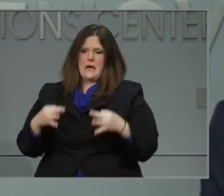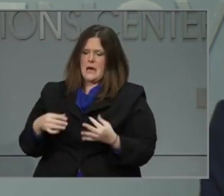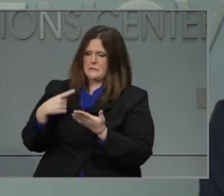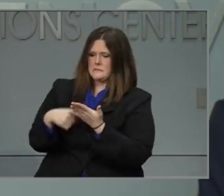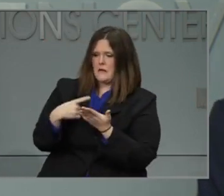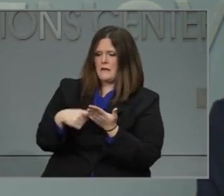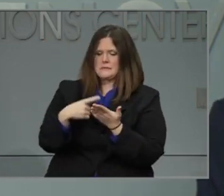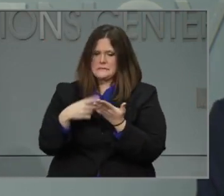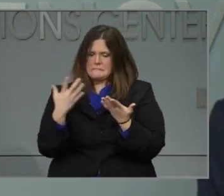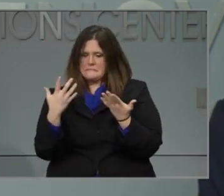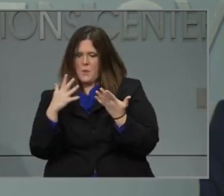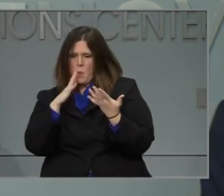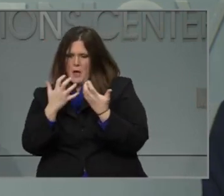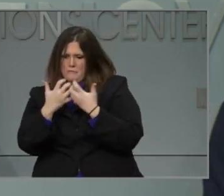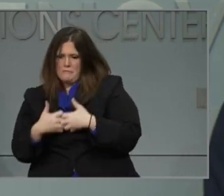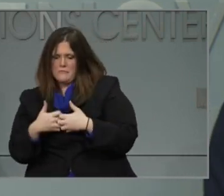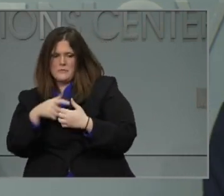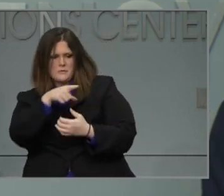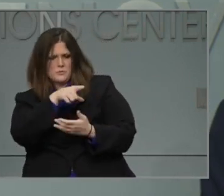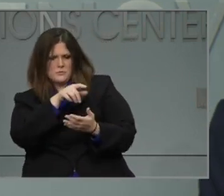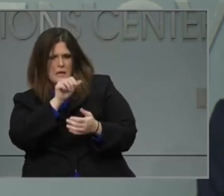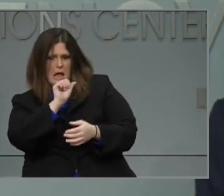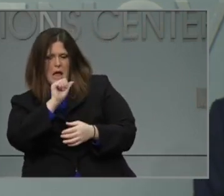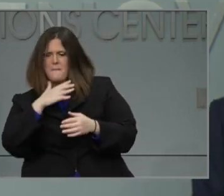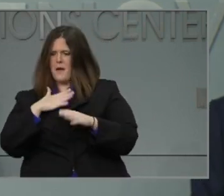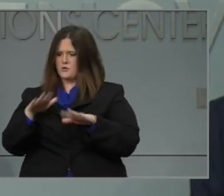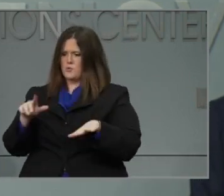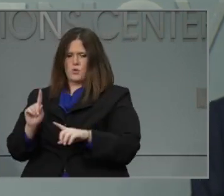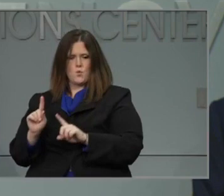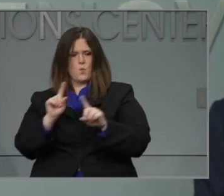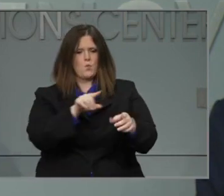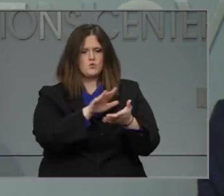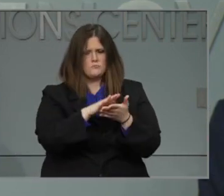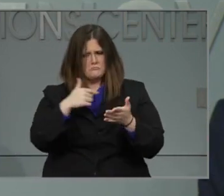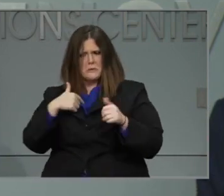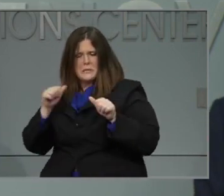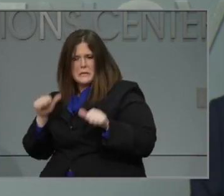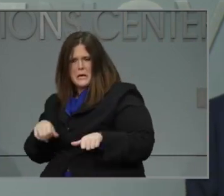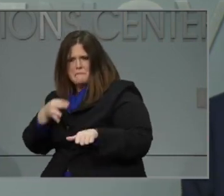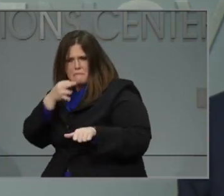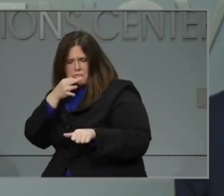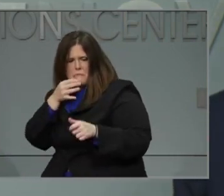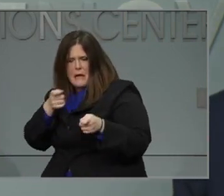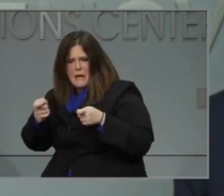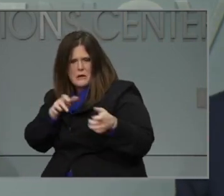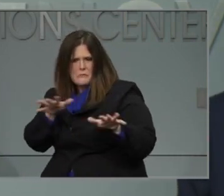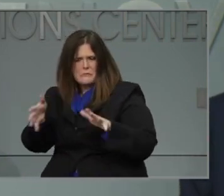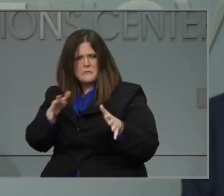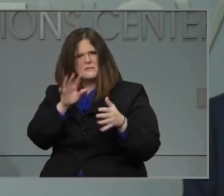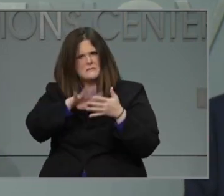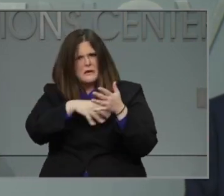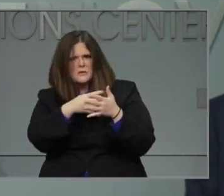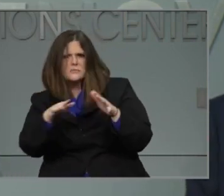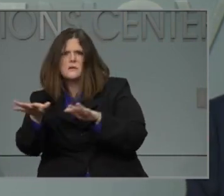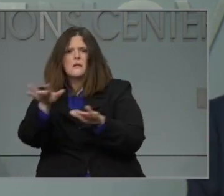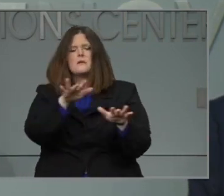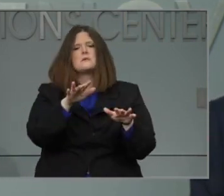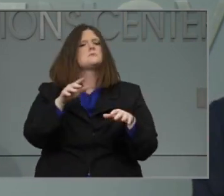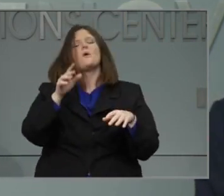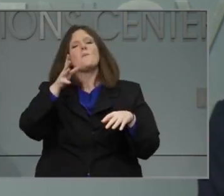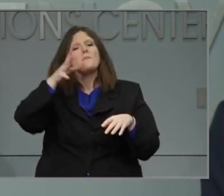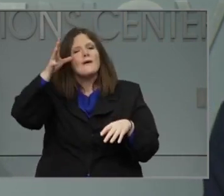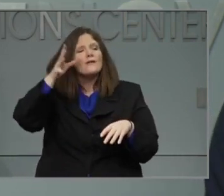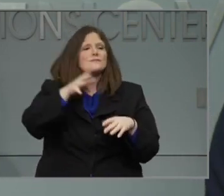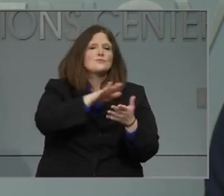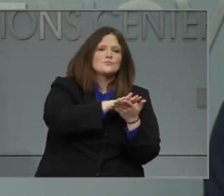Regardless of the plan a district chooses, every family should have the option for full-time remote learning. And it's up to